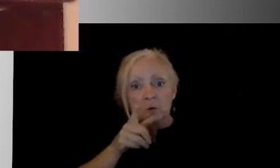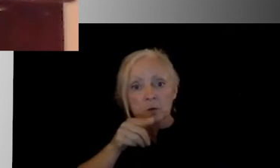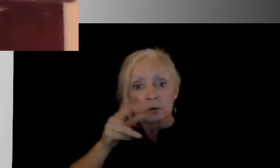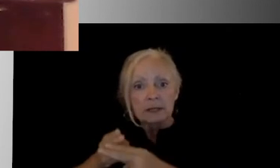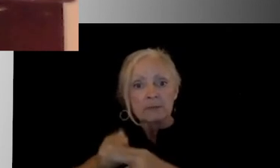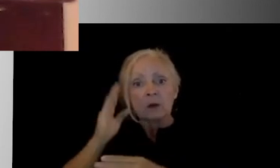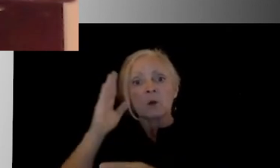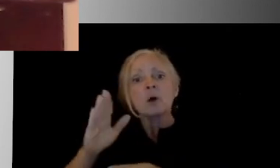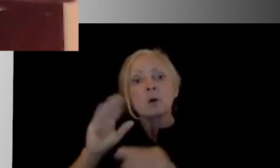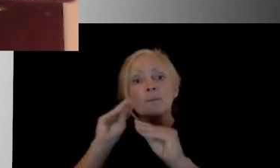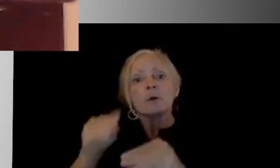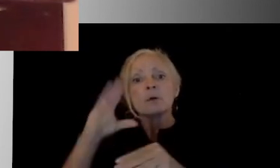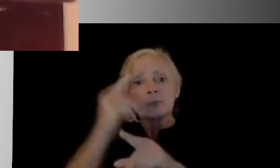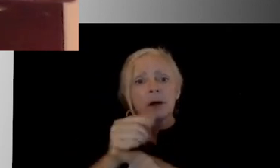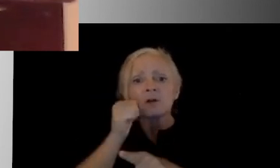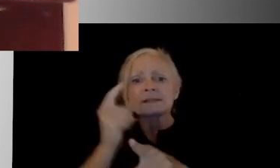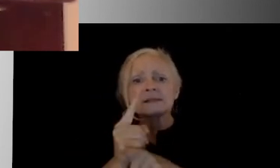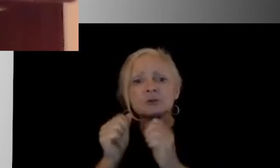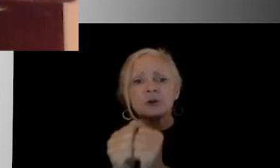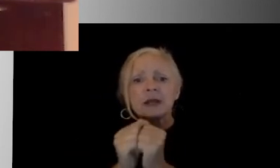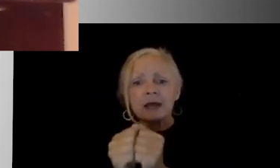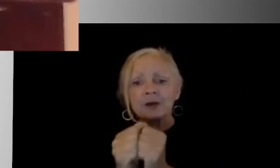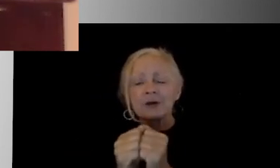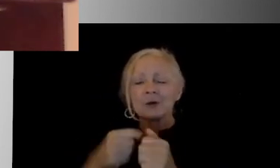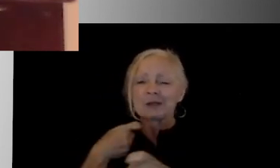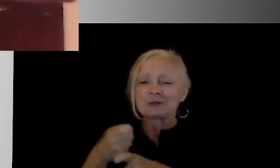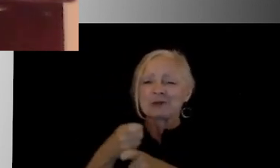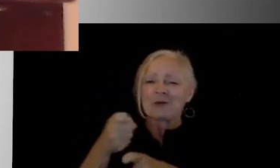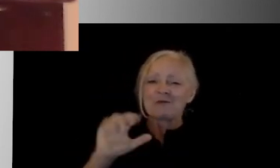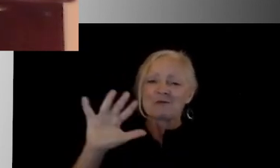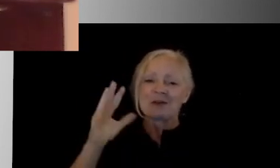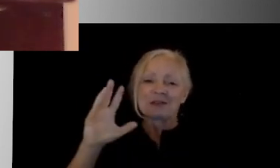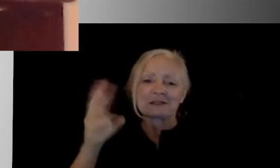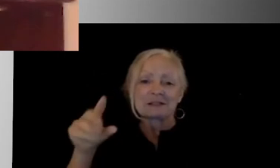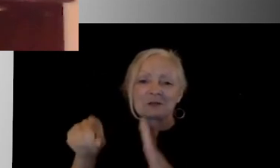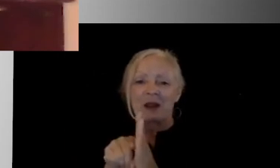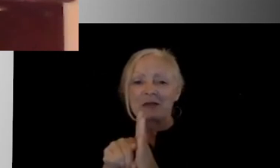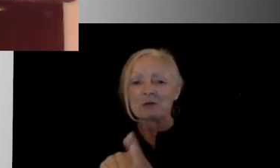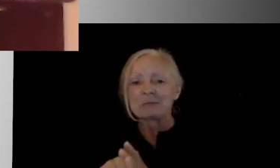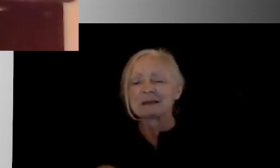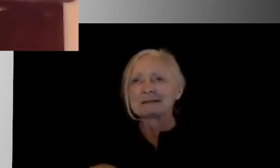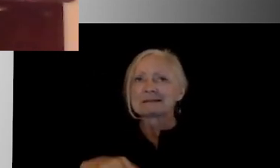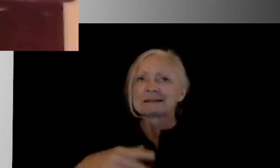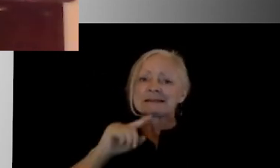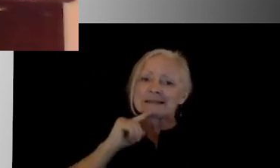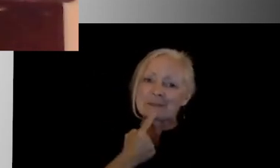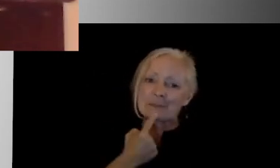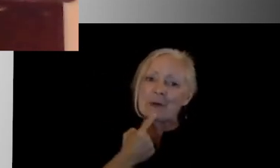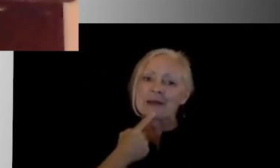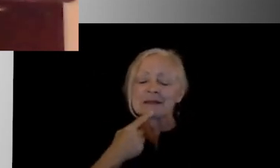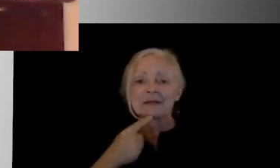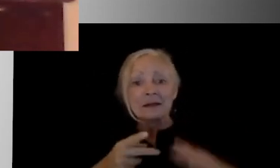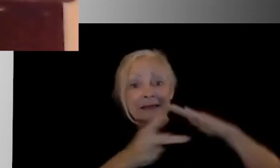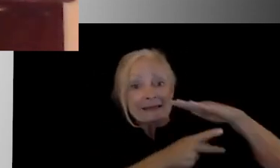together as much as possible, which we've joked that our fifth and sixth grade students are going to be so bummed out if they have a kindergarten sibling because they've been waiting their whole entire